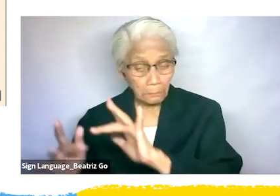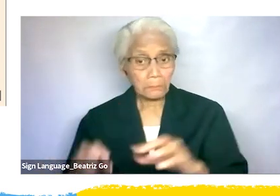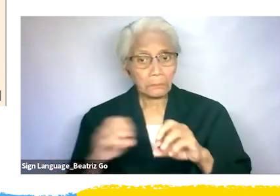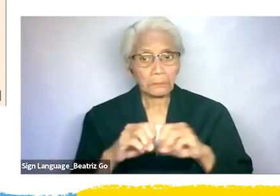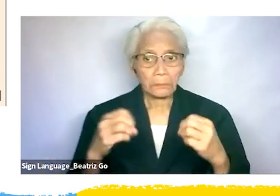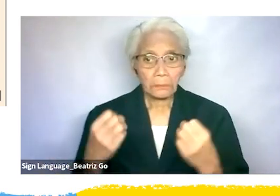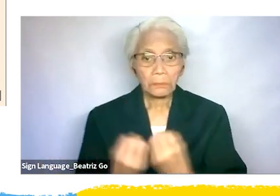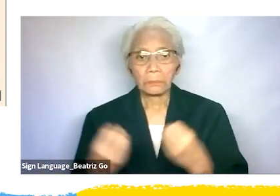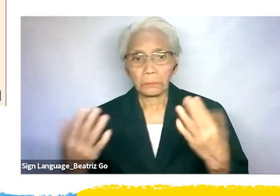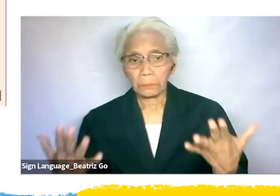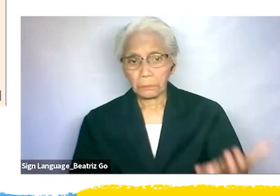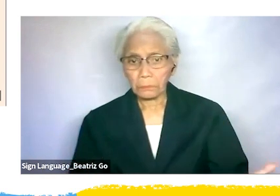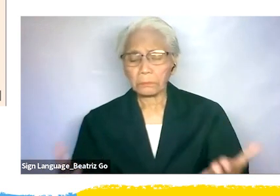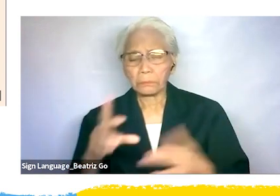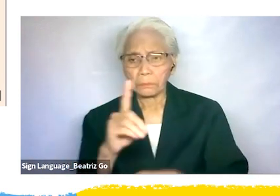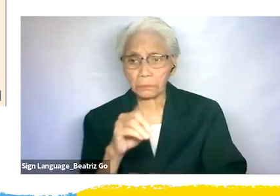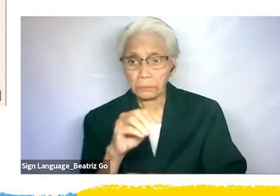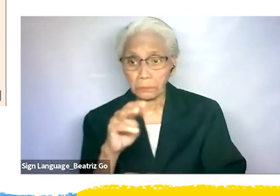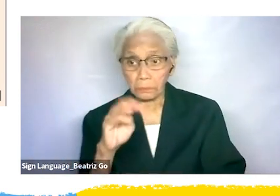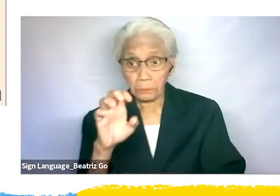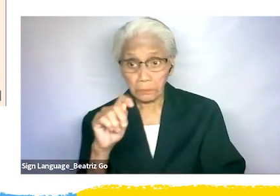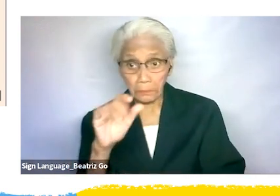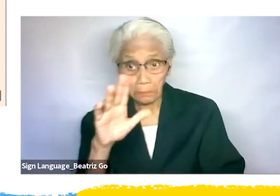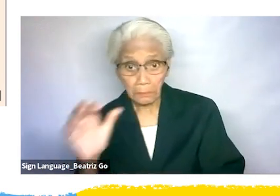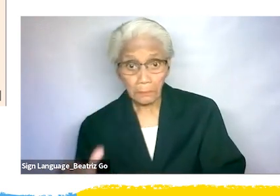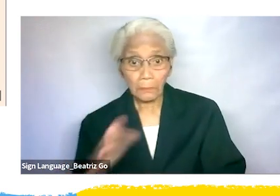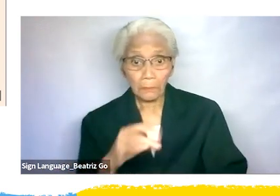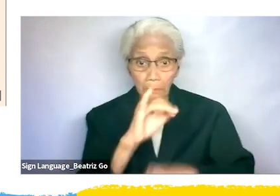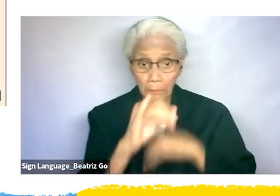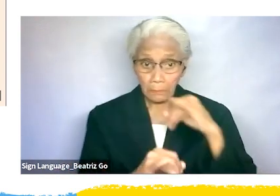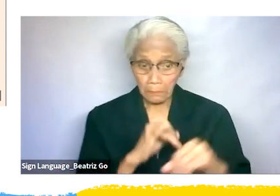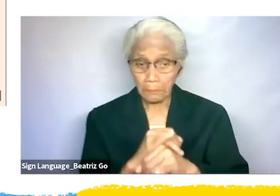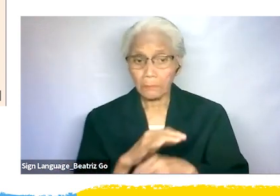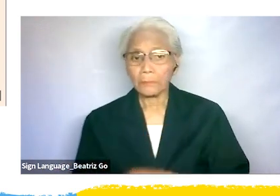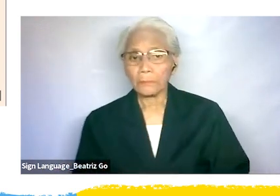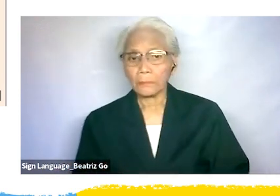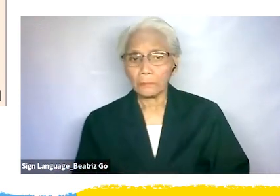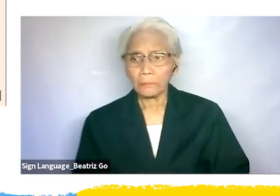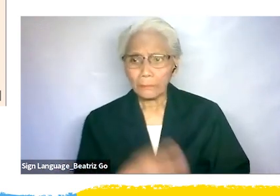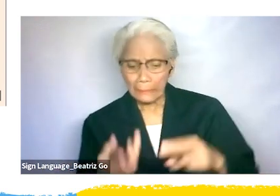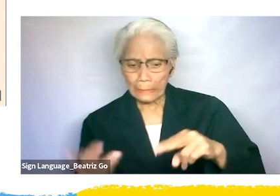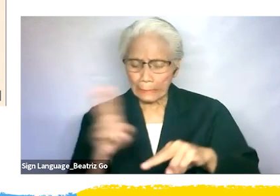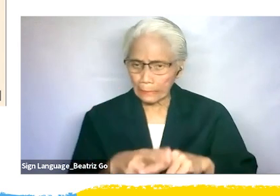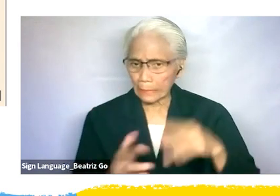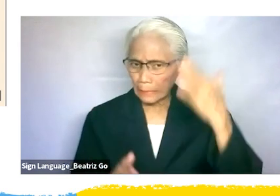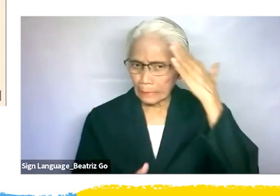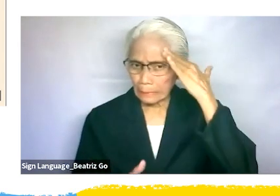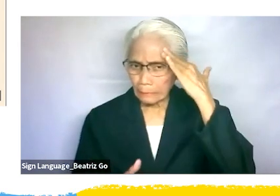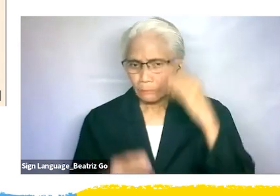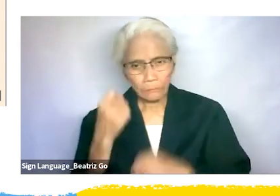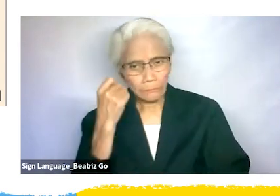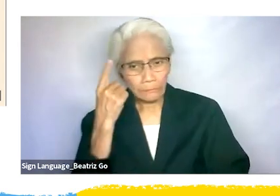domestically and internationally strategy four to increase knowledge understanding